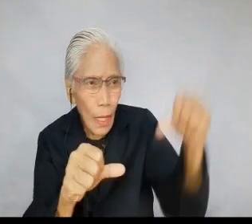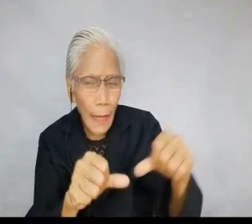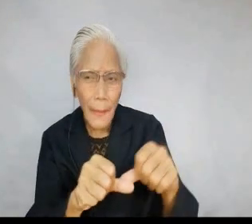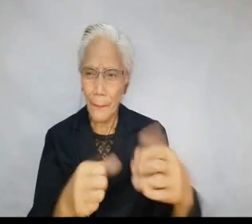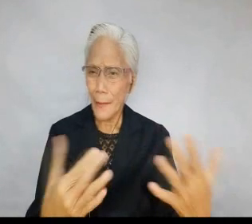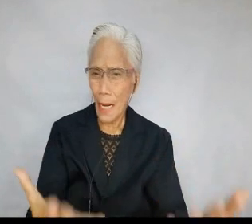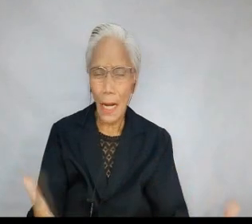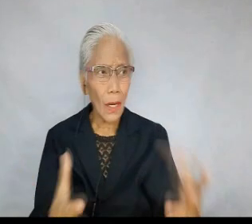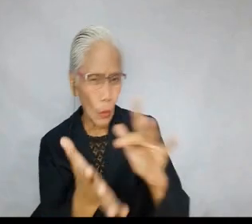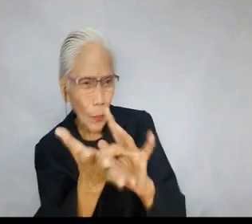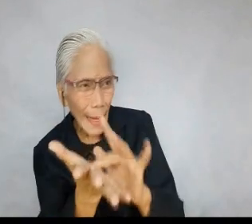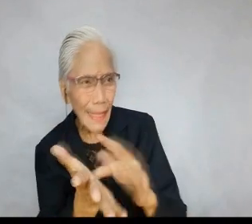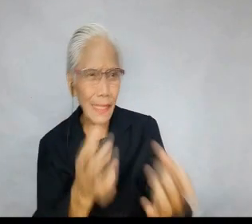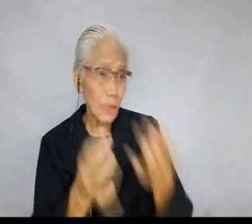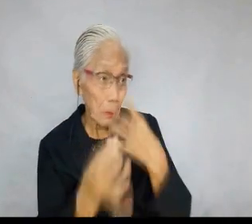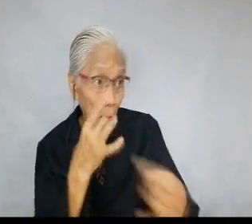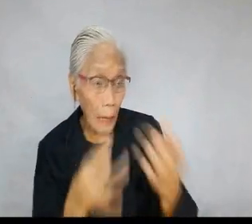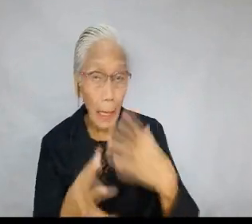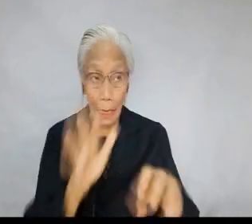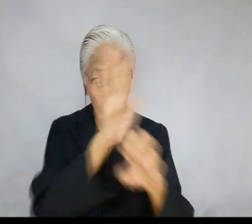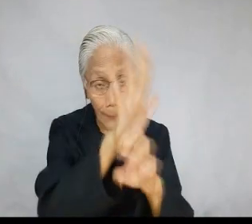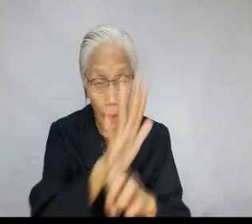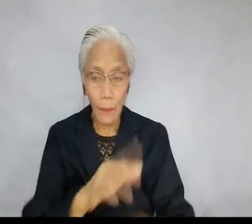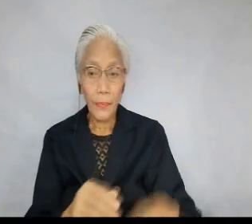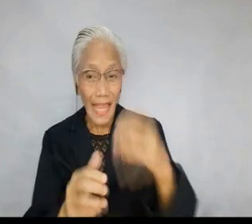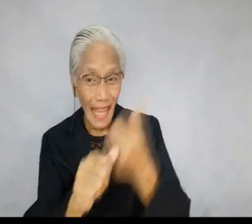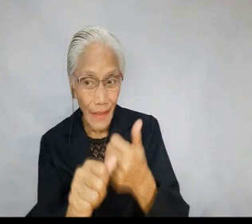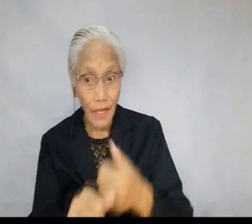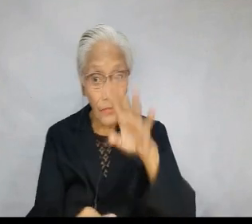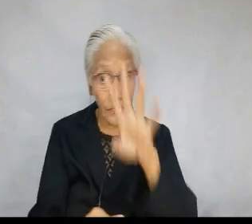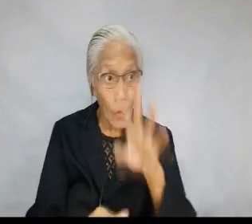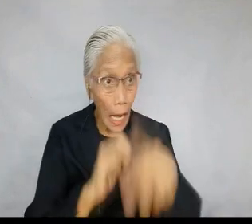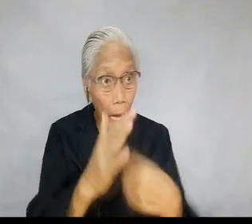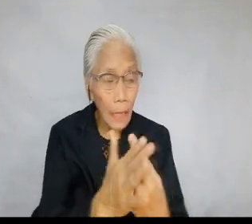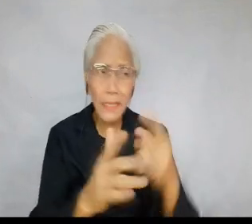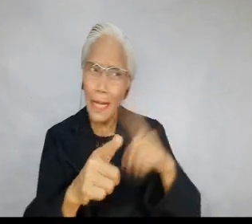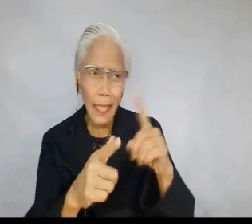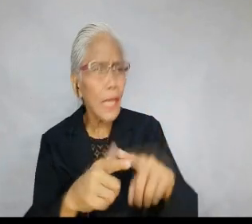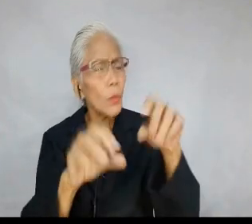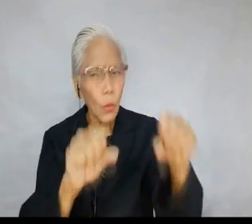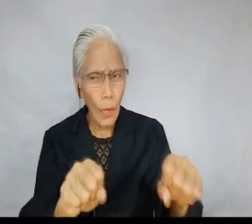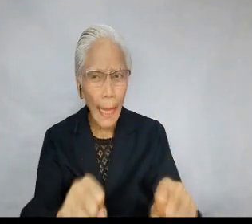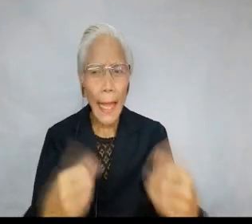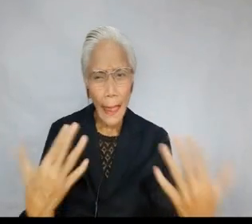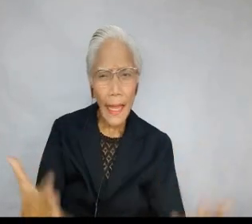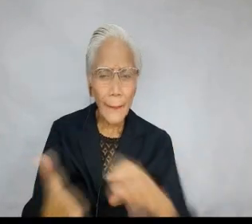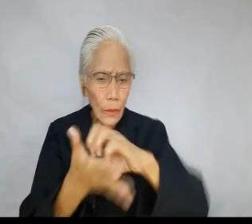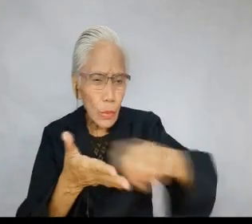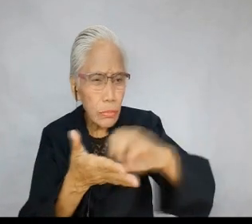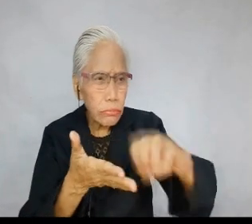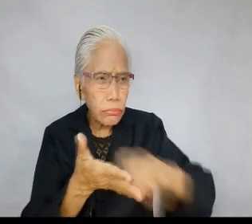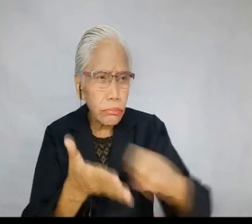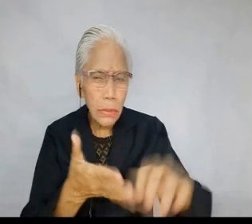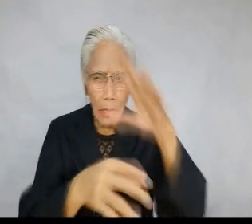so. 23. If we are able to get the habit of remembering to take our prescribed medications, say after every 4 hours, despite